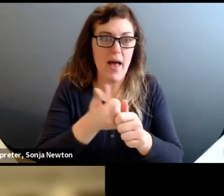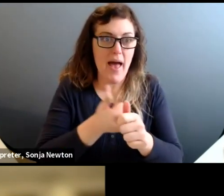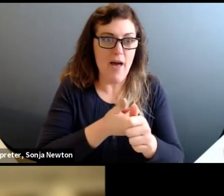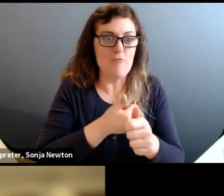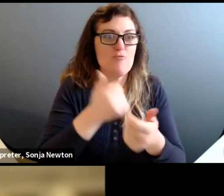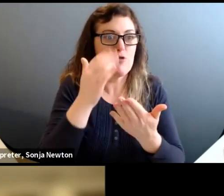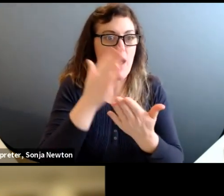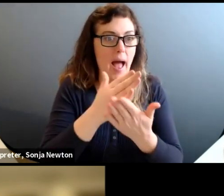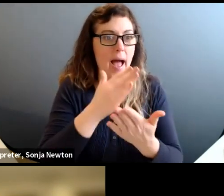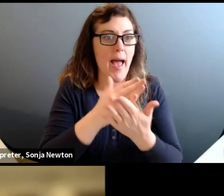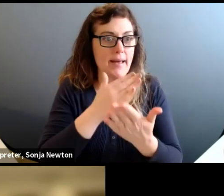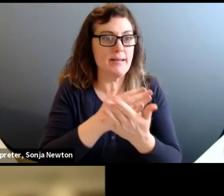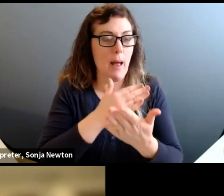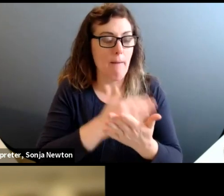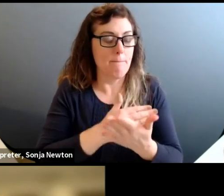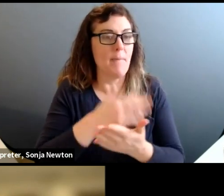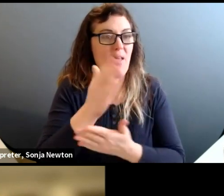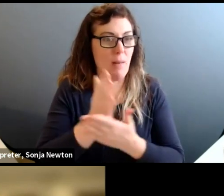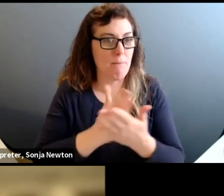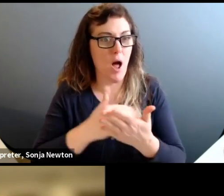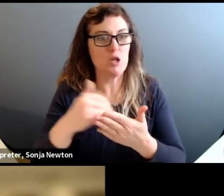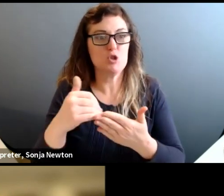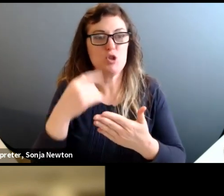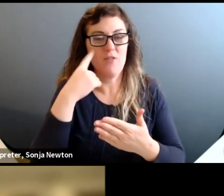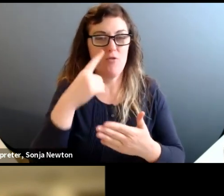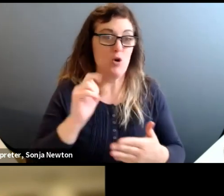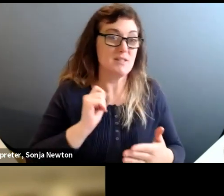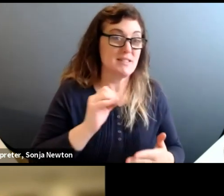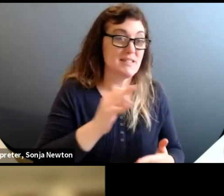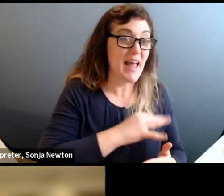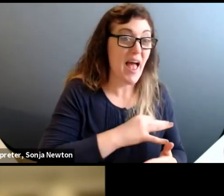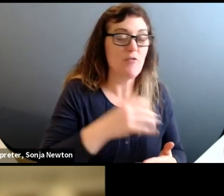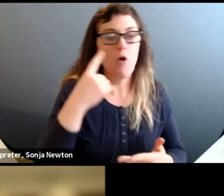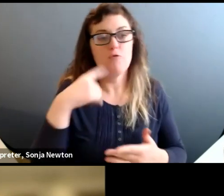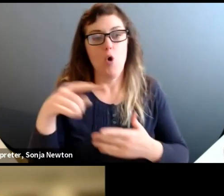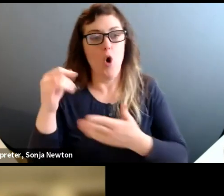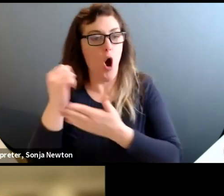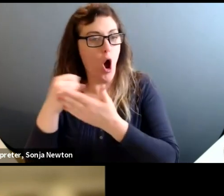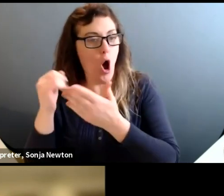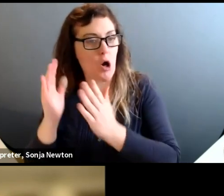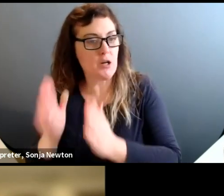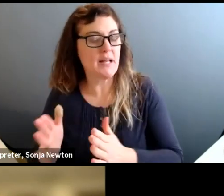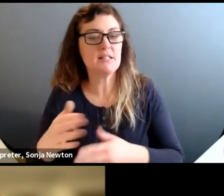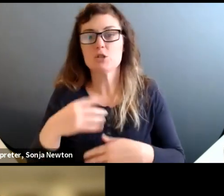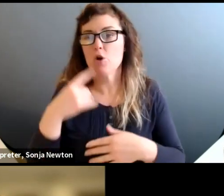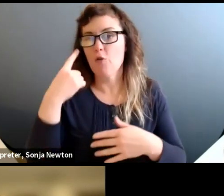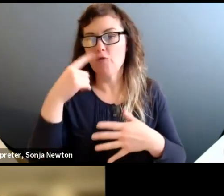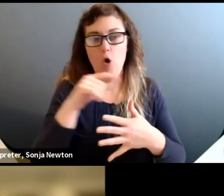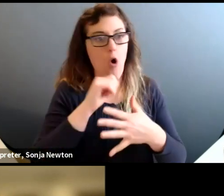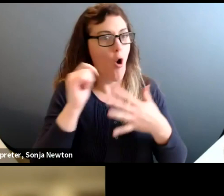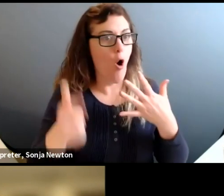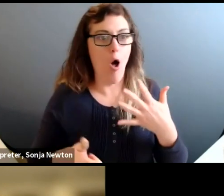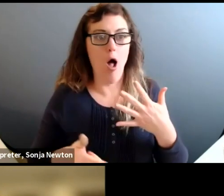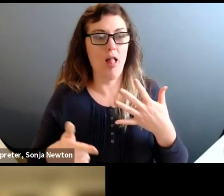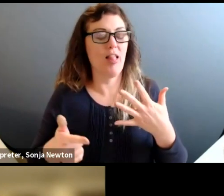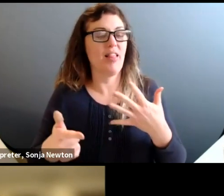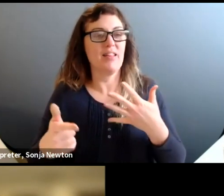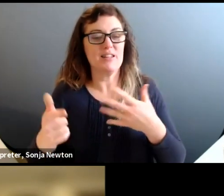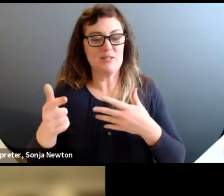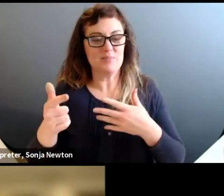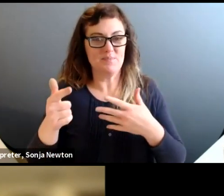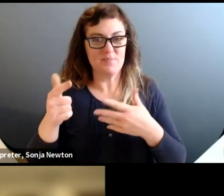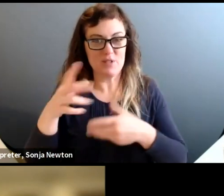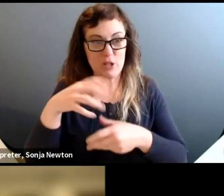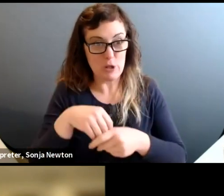for staff and for artists and even for the audience. PAL talks about the three buckets of care. All three were taken care of